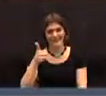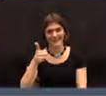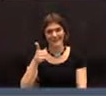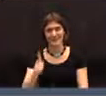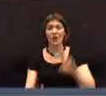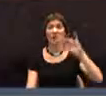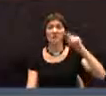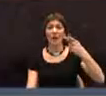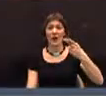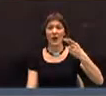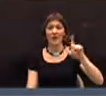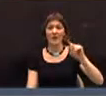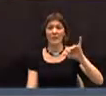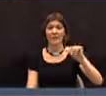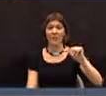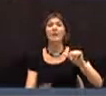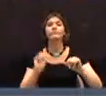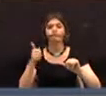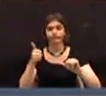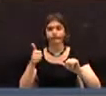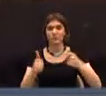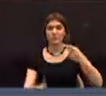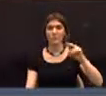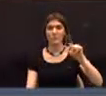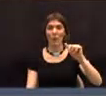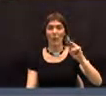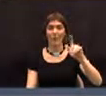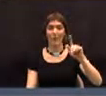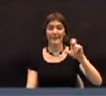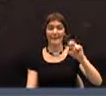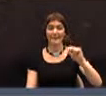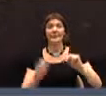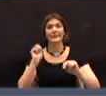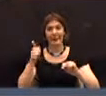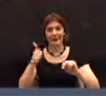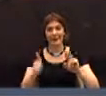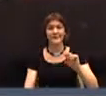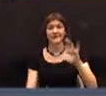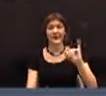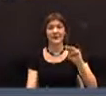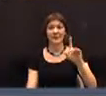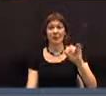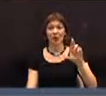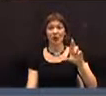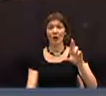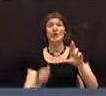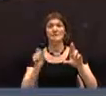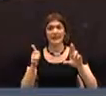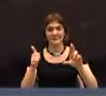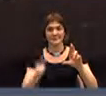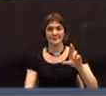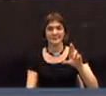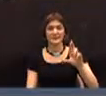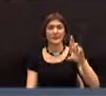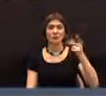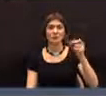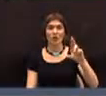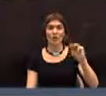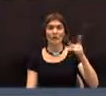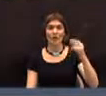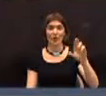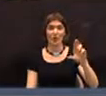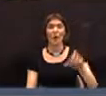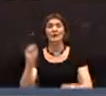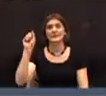Ralph Maema. Yay. Paula Melton. Yay. Nancy Miller. Yay. Roger Miller.